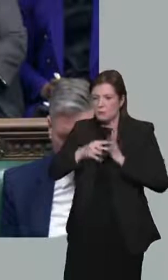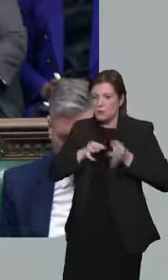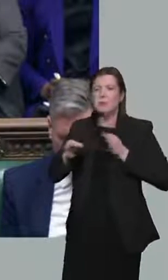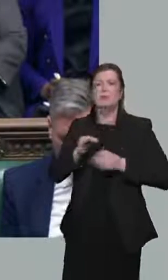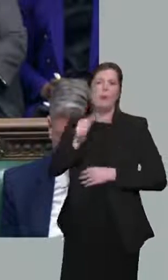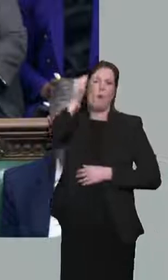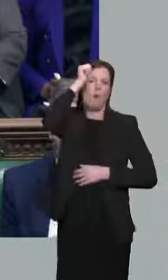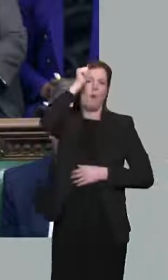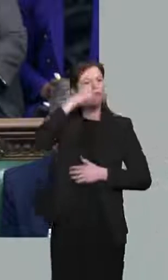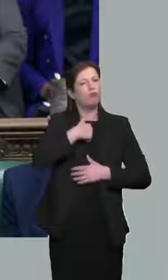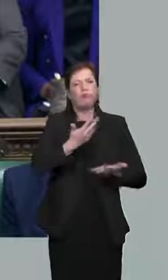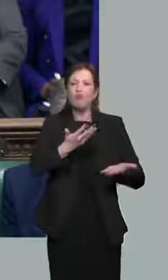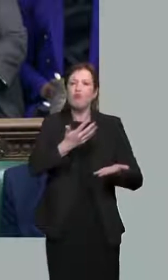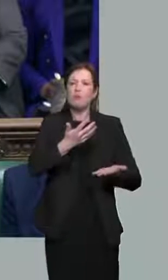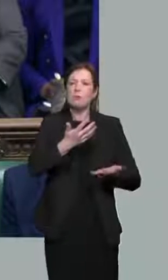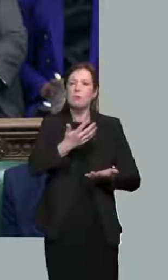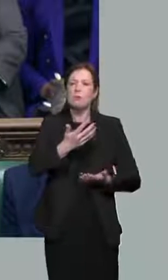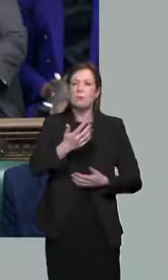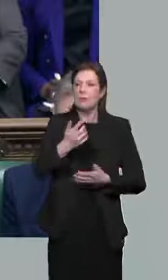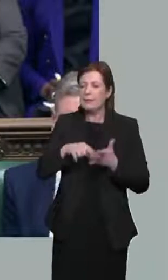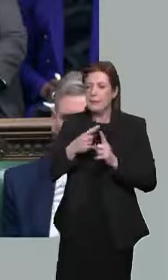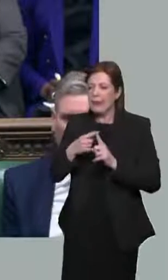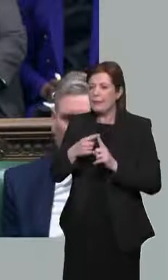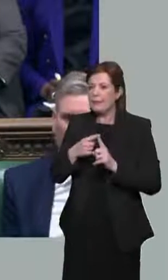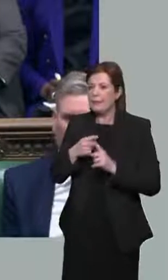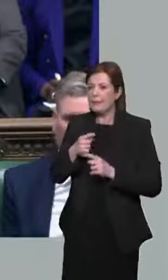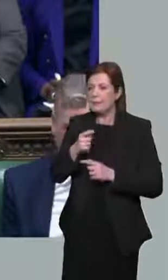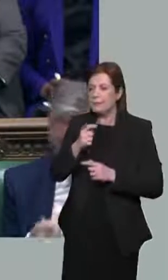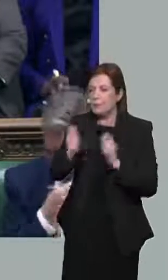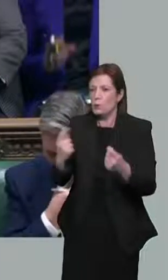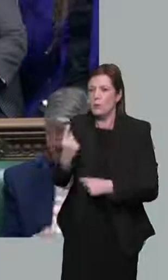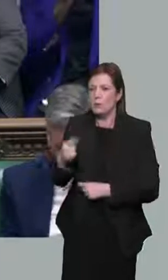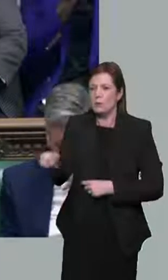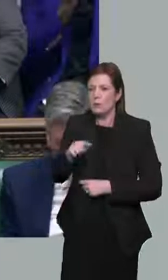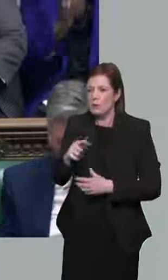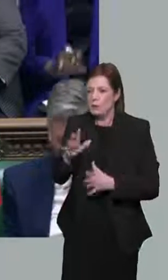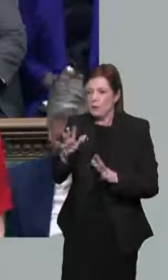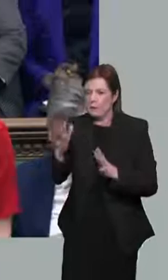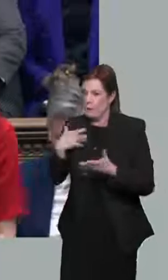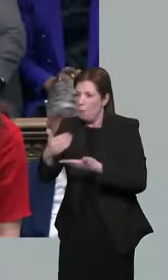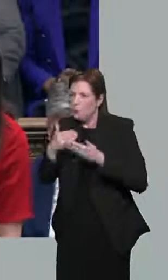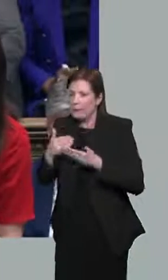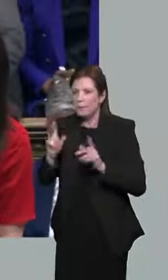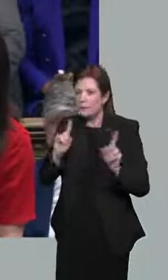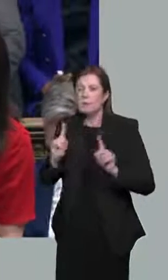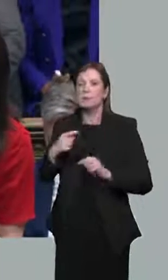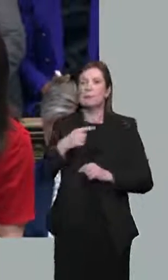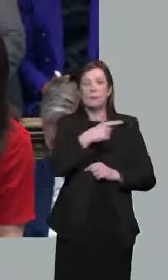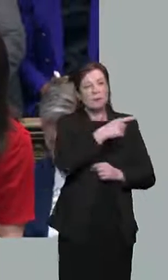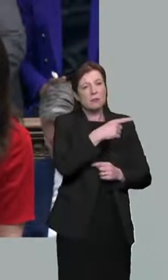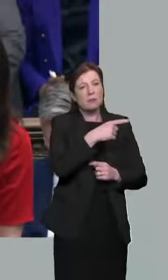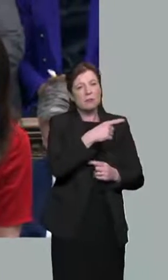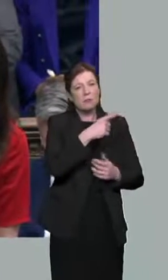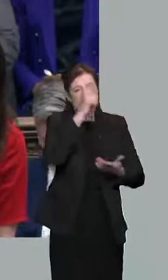choices to be made, like who to tax and who to shield. Despite the Chancellor's reluctant measures,